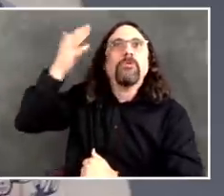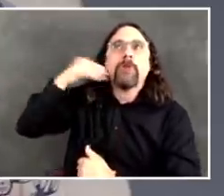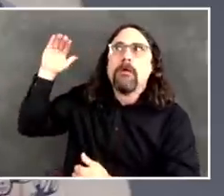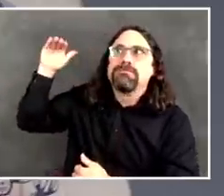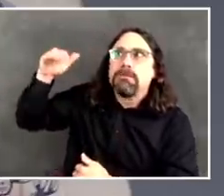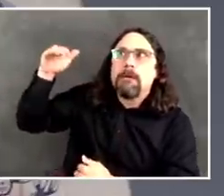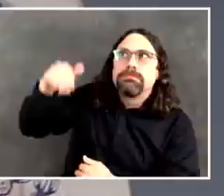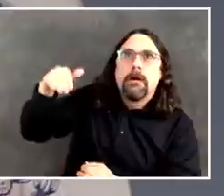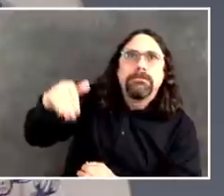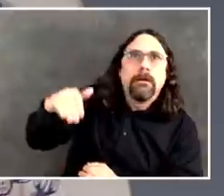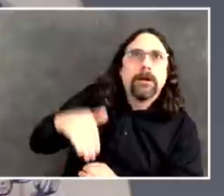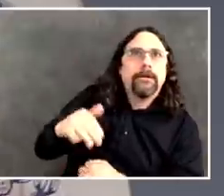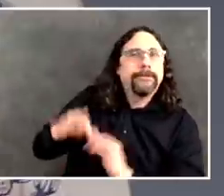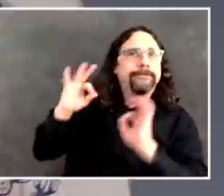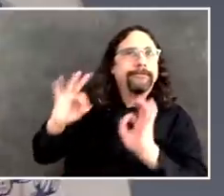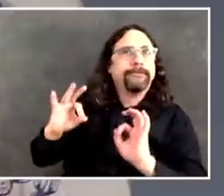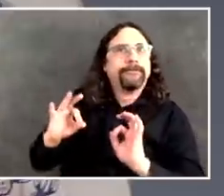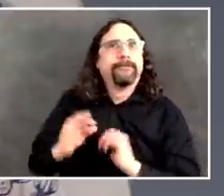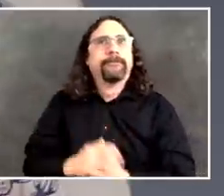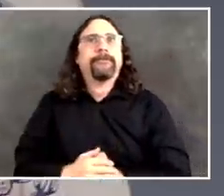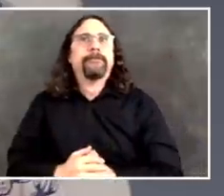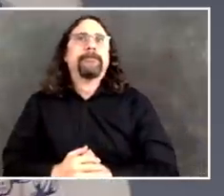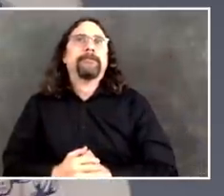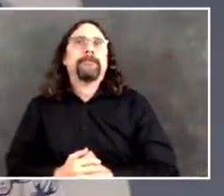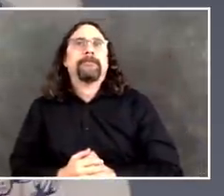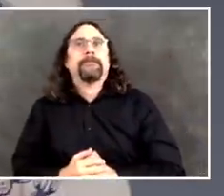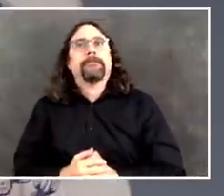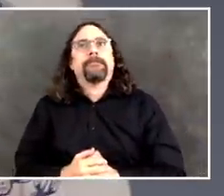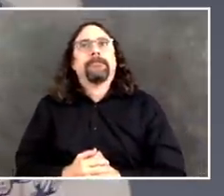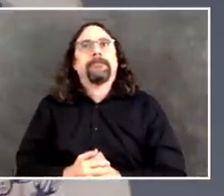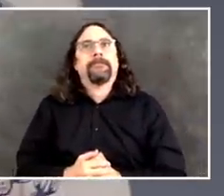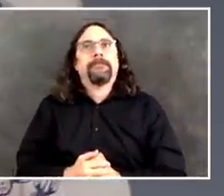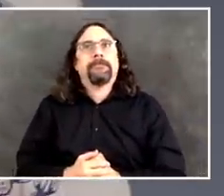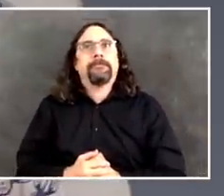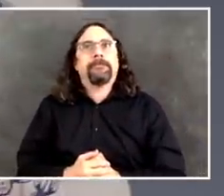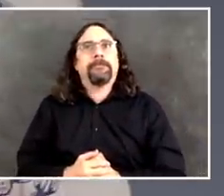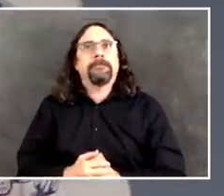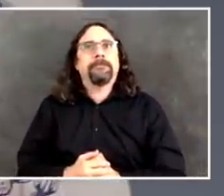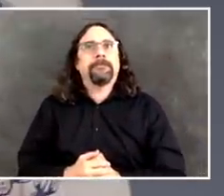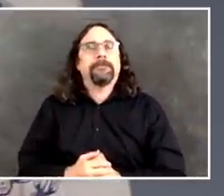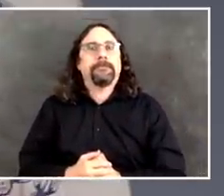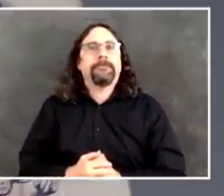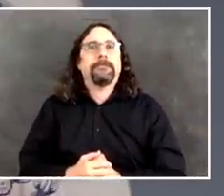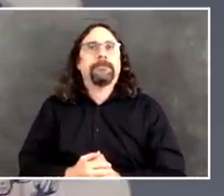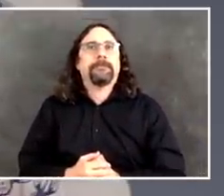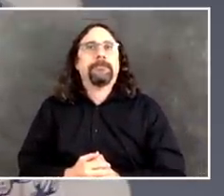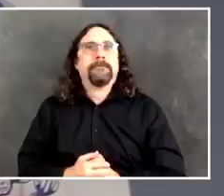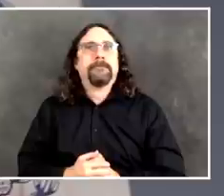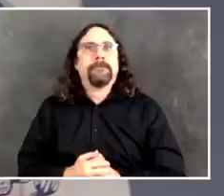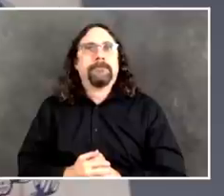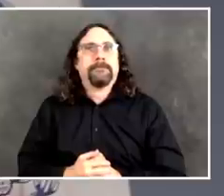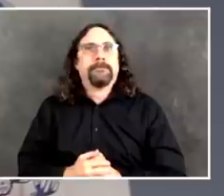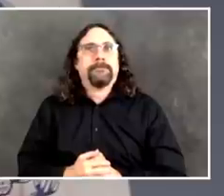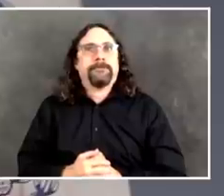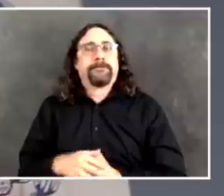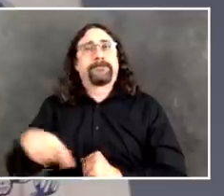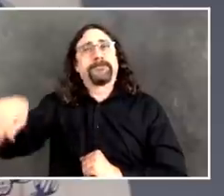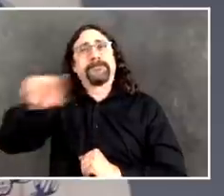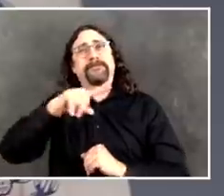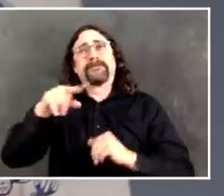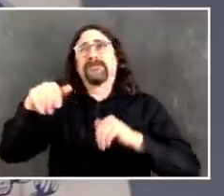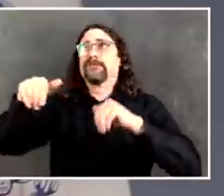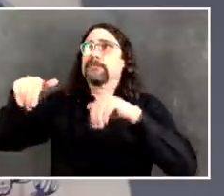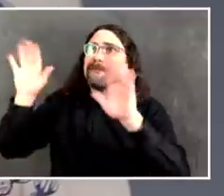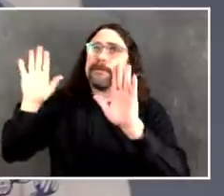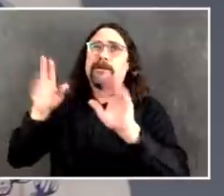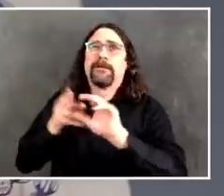stood on their own two feet and fought back and I think it's going to be looked at as an incredibly noble moment in the history of the city. And we